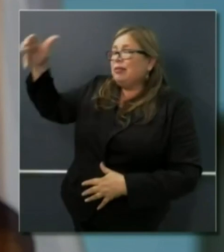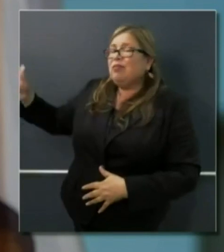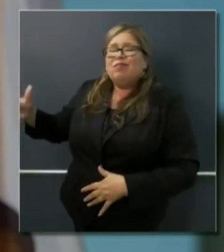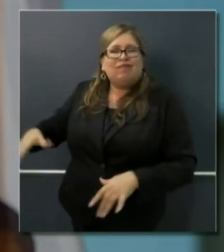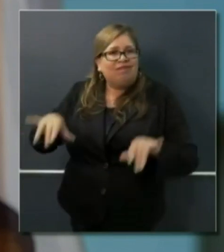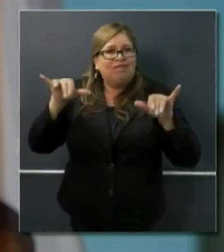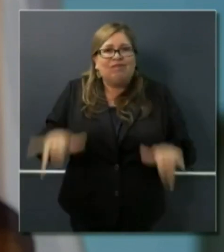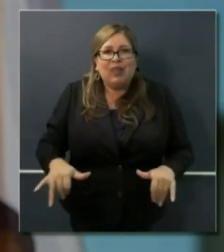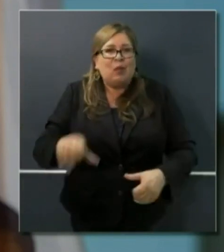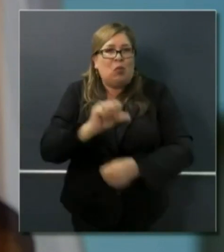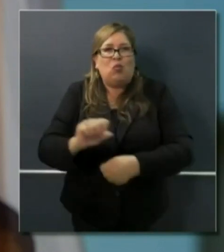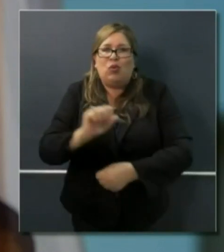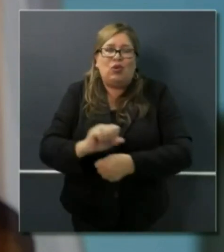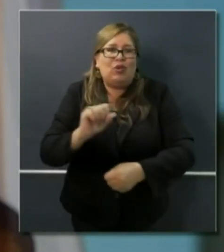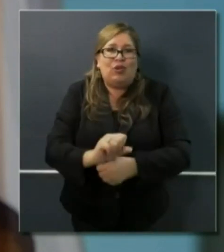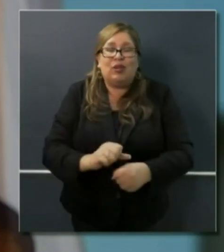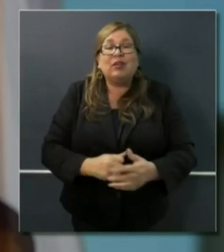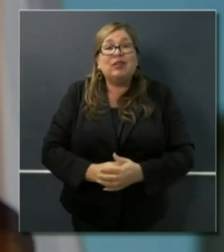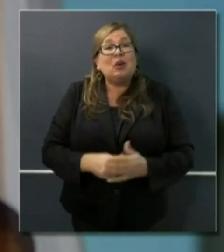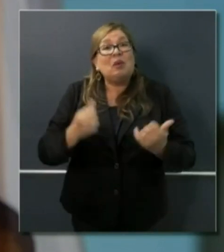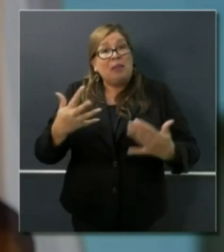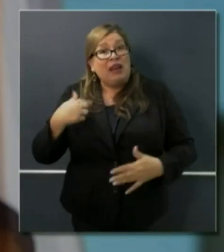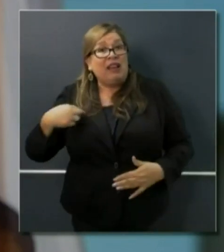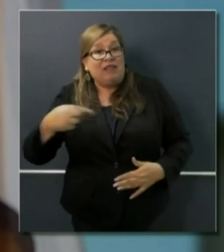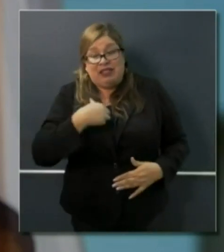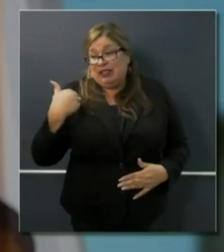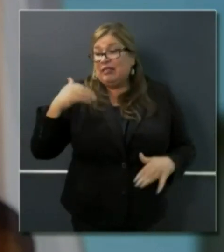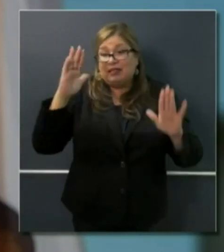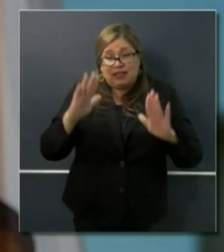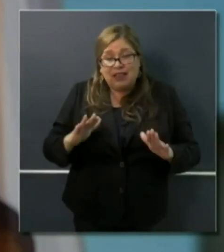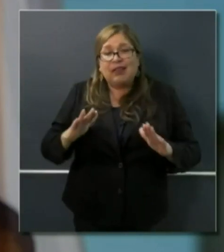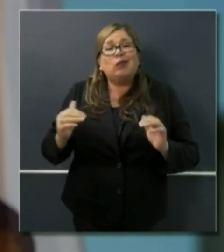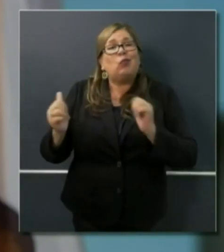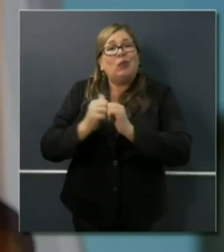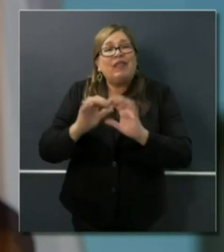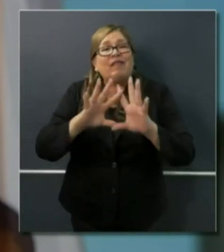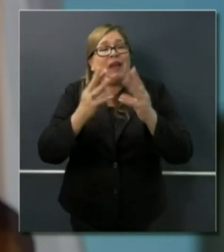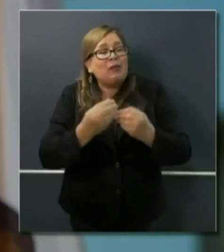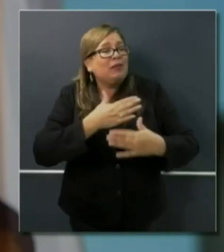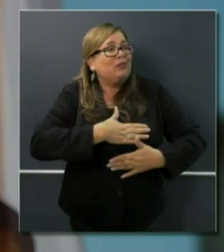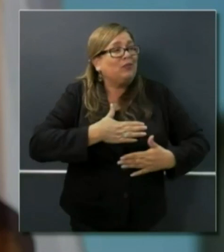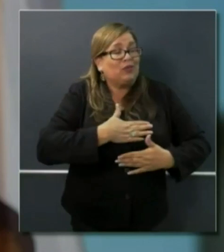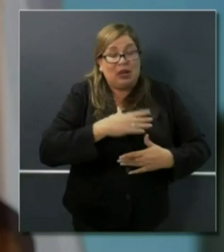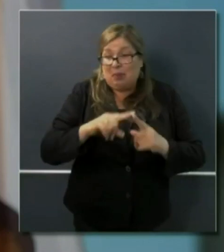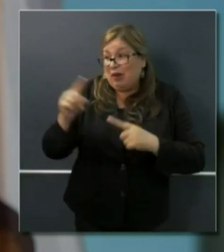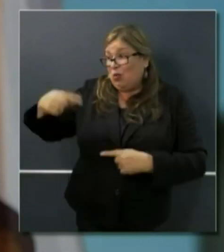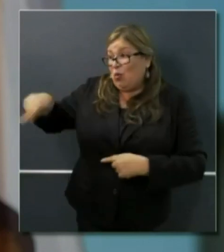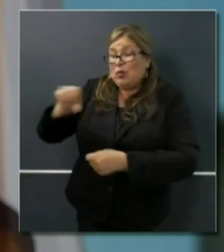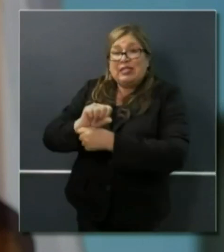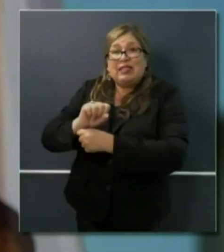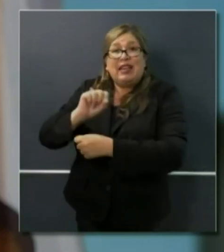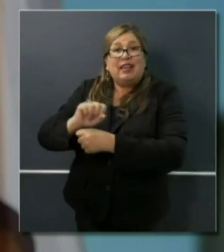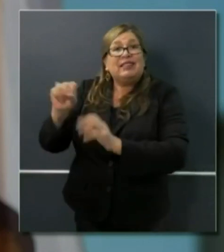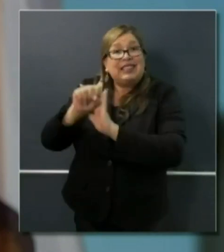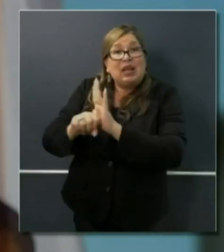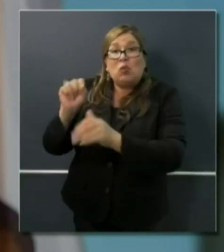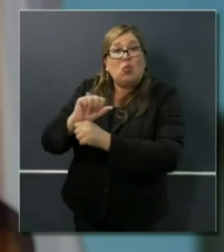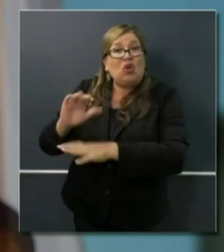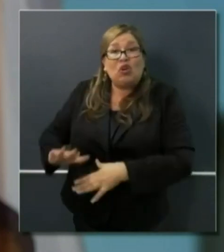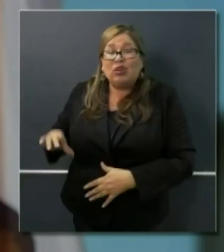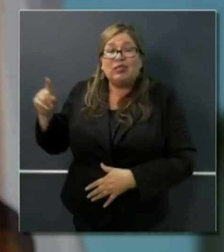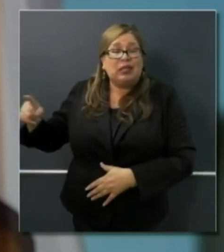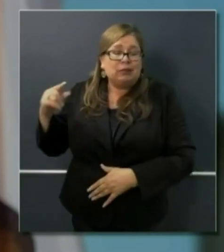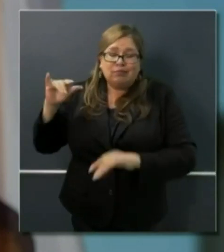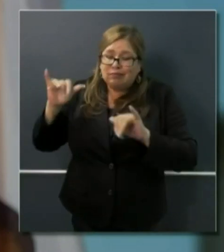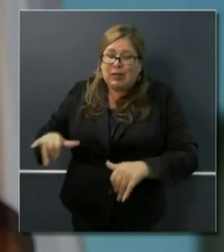And so while we, many of us, may have spent time with our families, they did not. And in turn, they were able to process a couple hundred